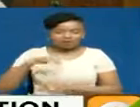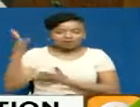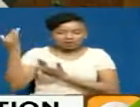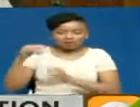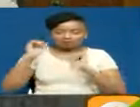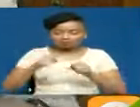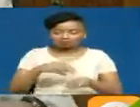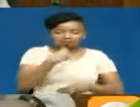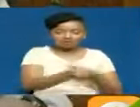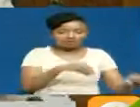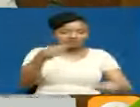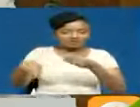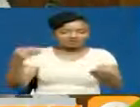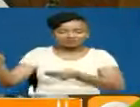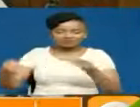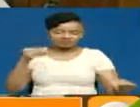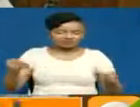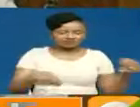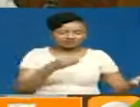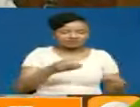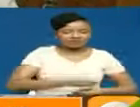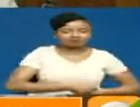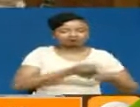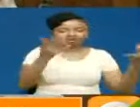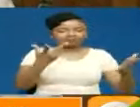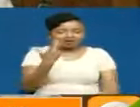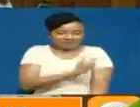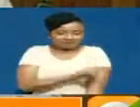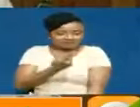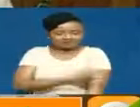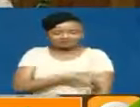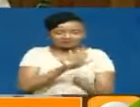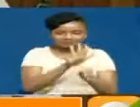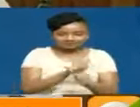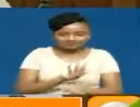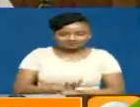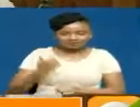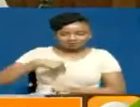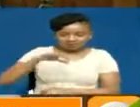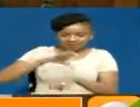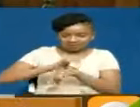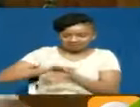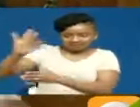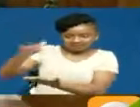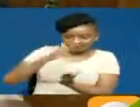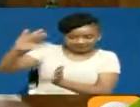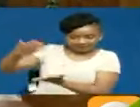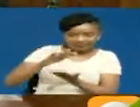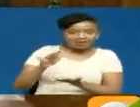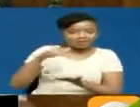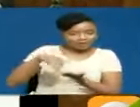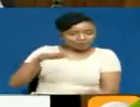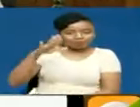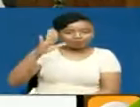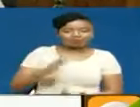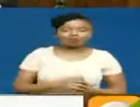start getting a steady supply of our own vaccine. And hopefully, we may be a month or two